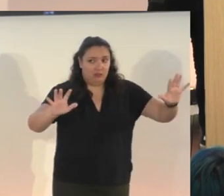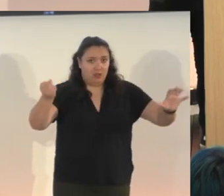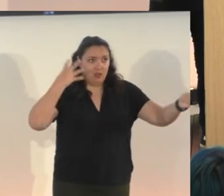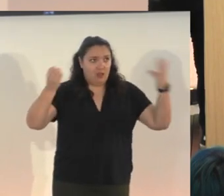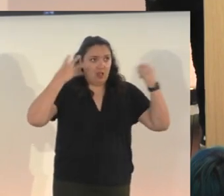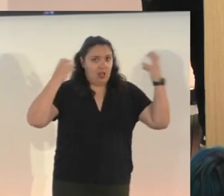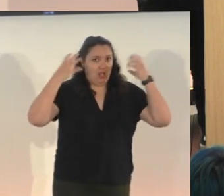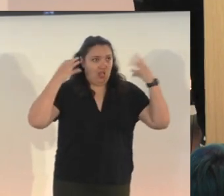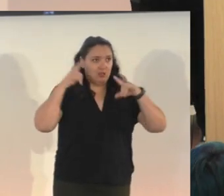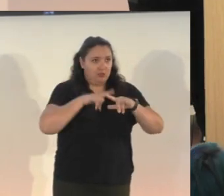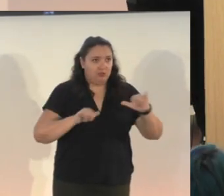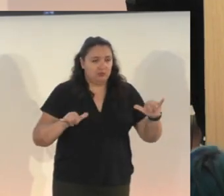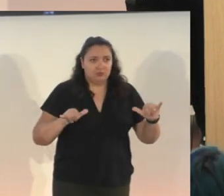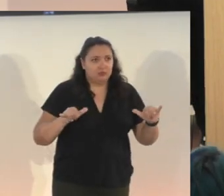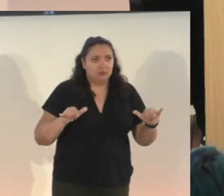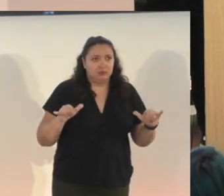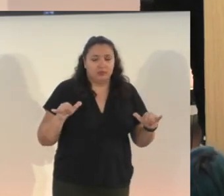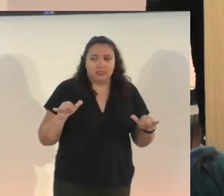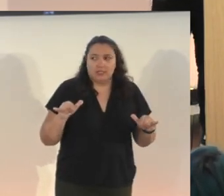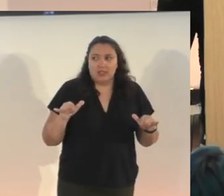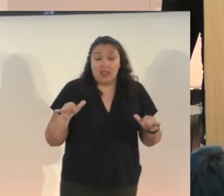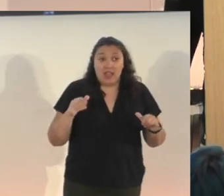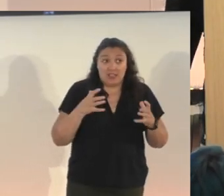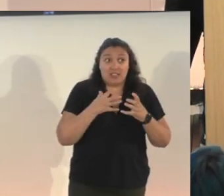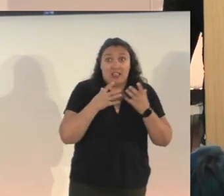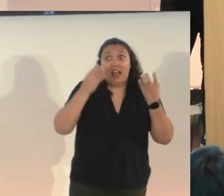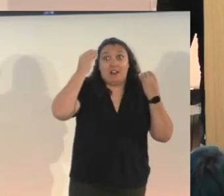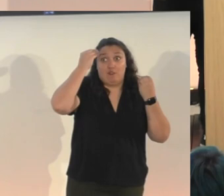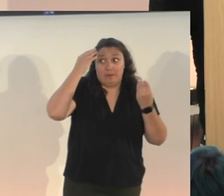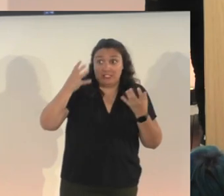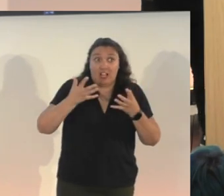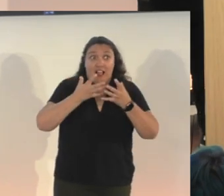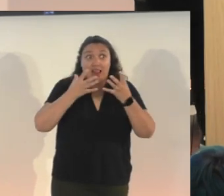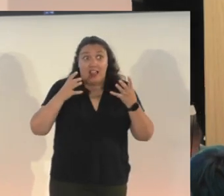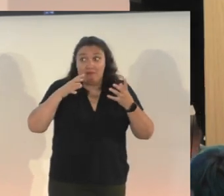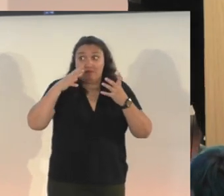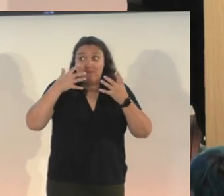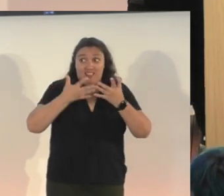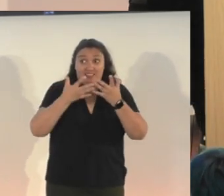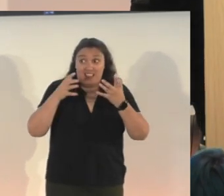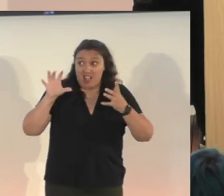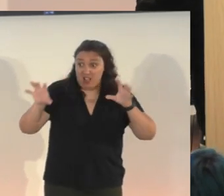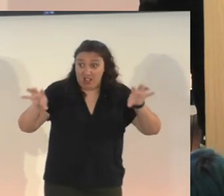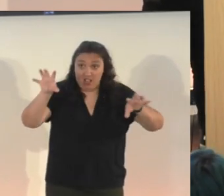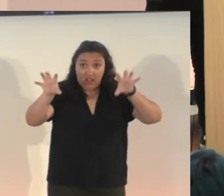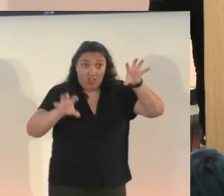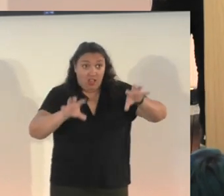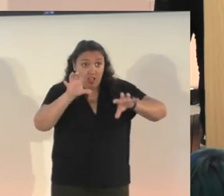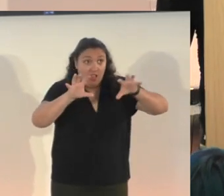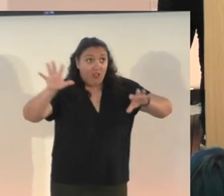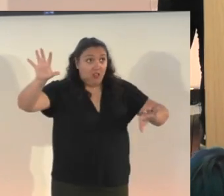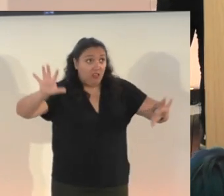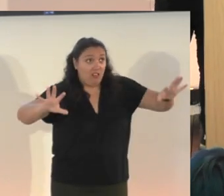and in such a dense environment as we have with our interactions,